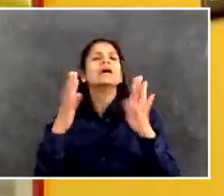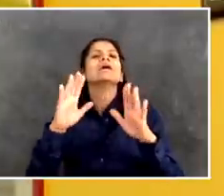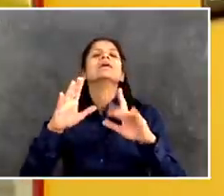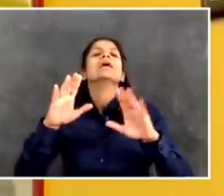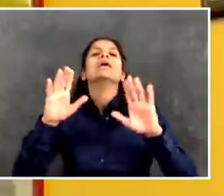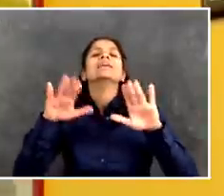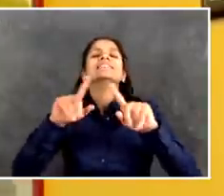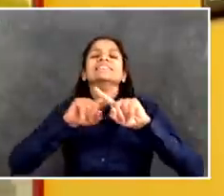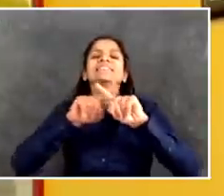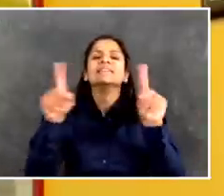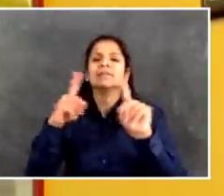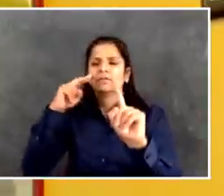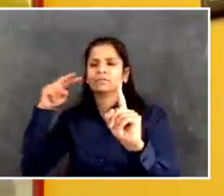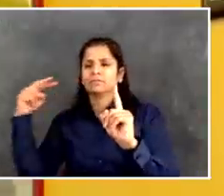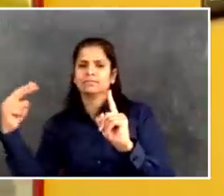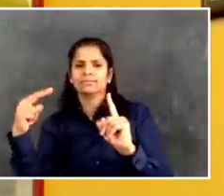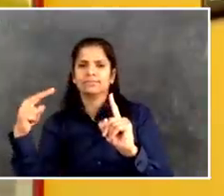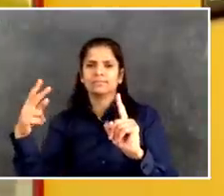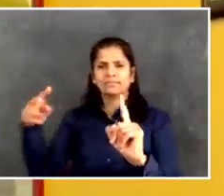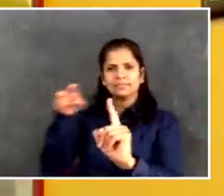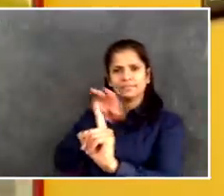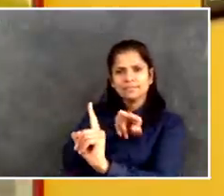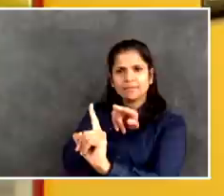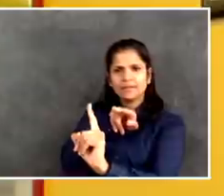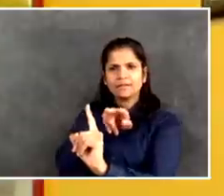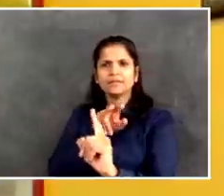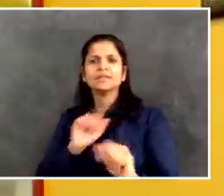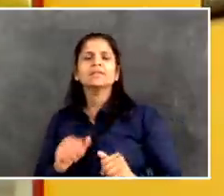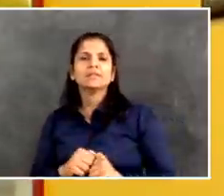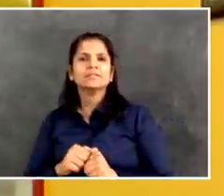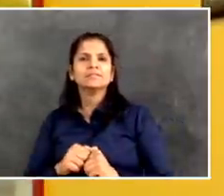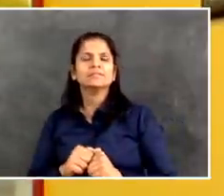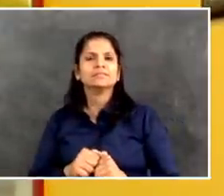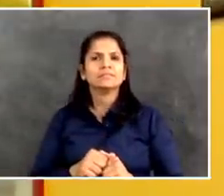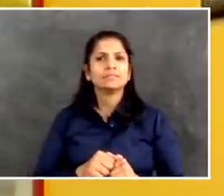picture of what hospitalizations are like in New York City related to this virus.